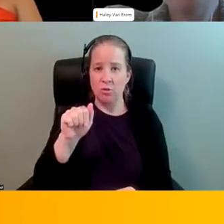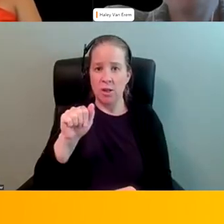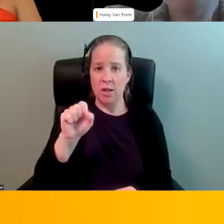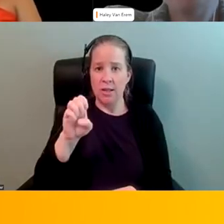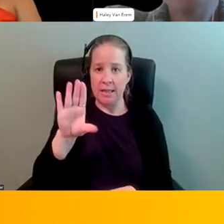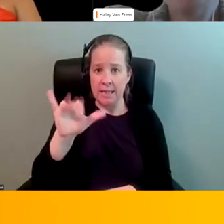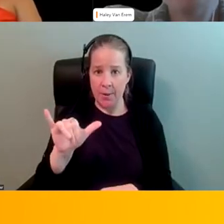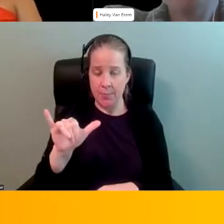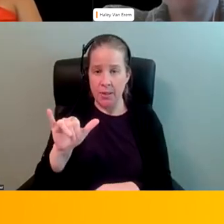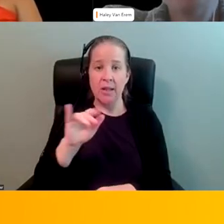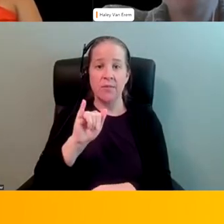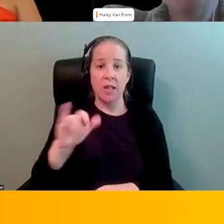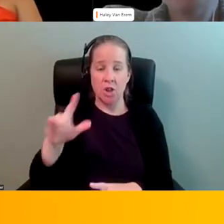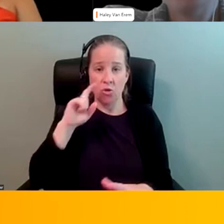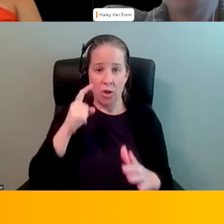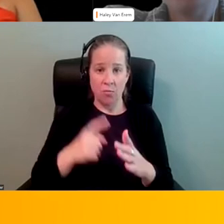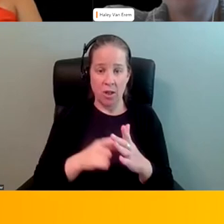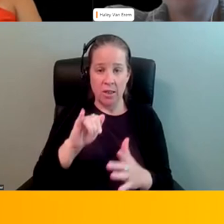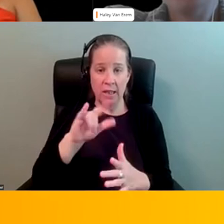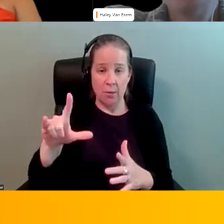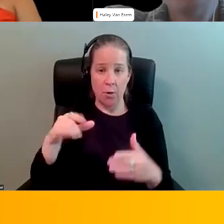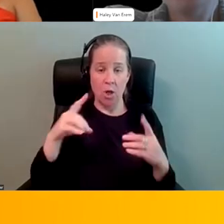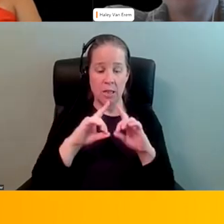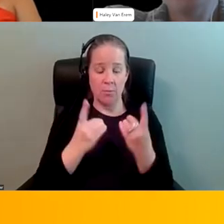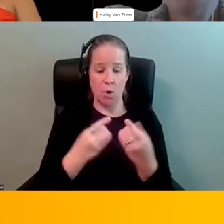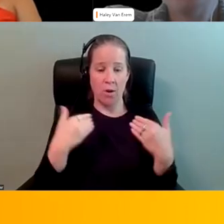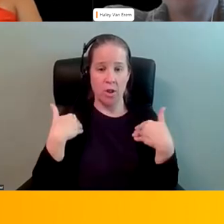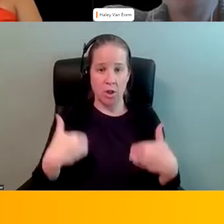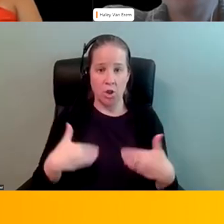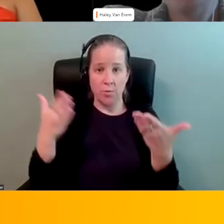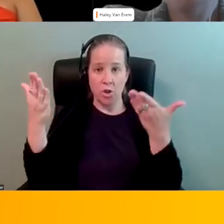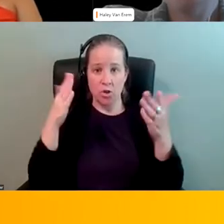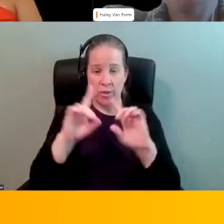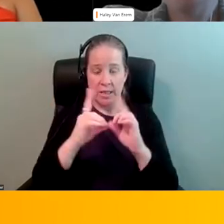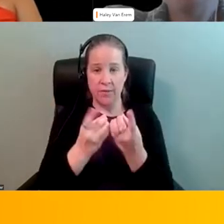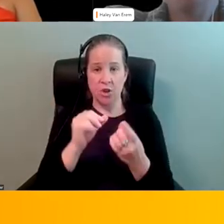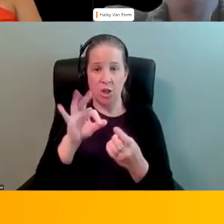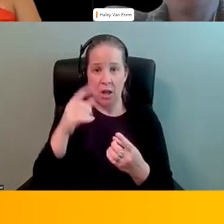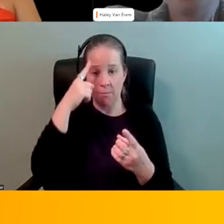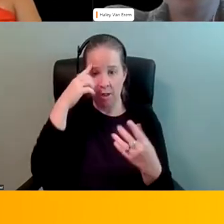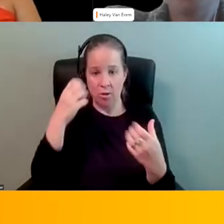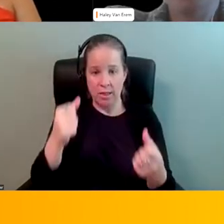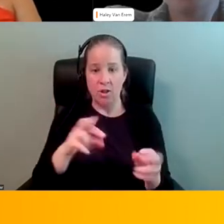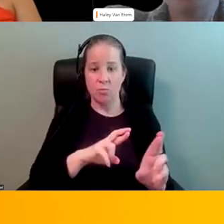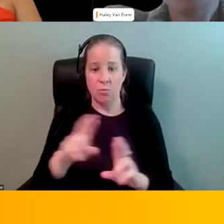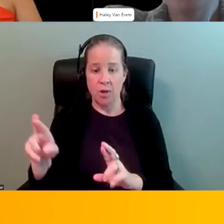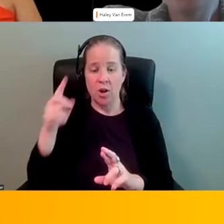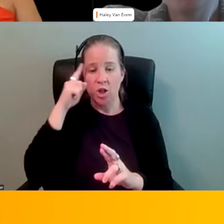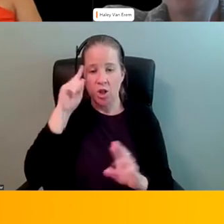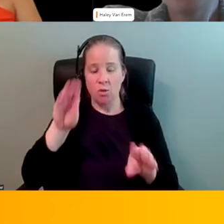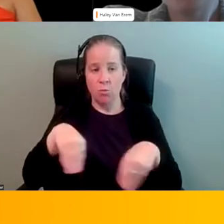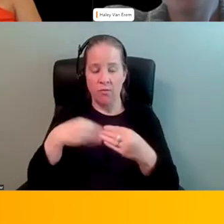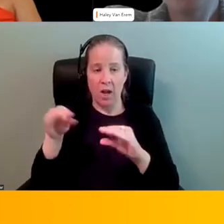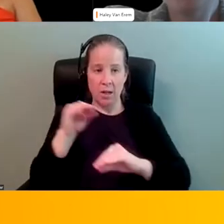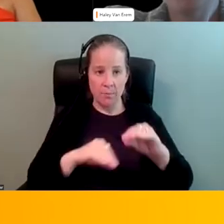recognizes that the Illinois Department of Human Services Division of Mental Health is preparing to provide mobile mental